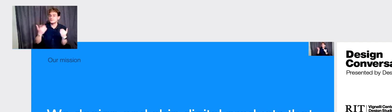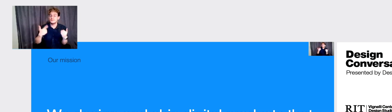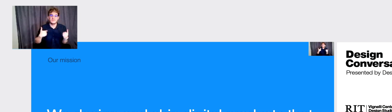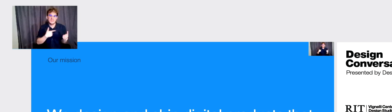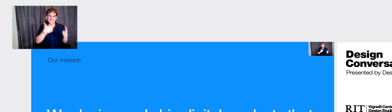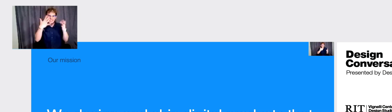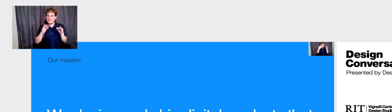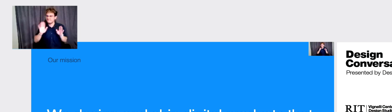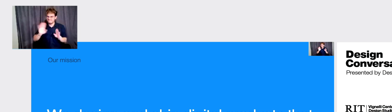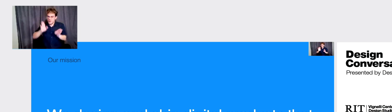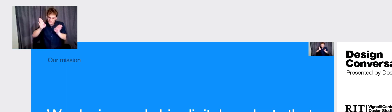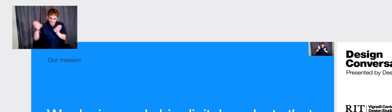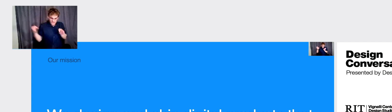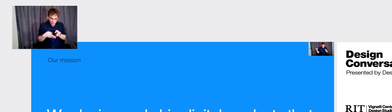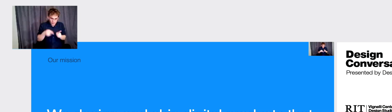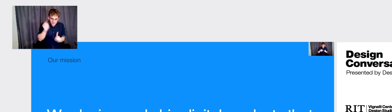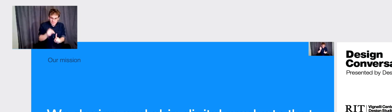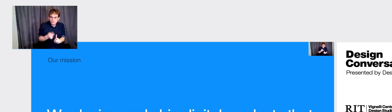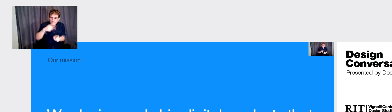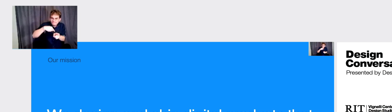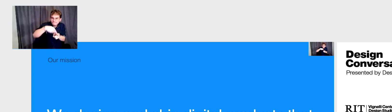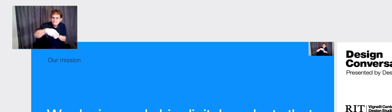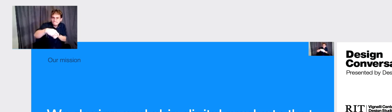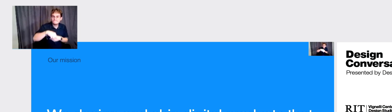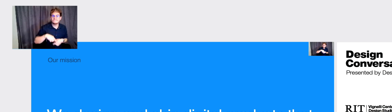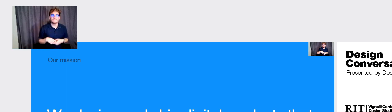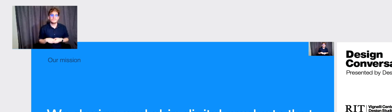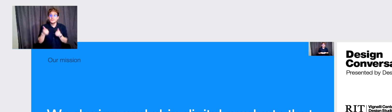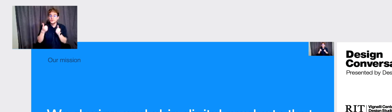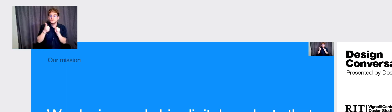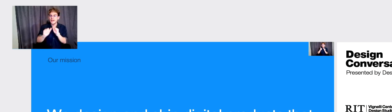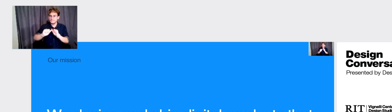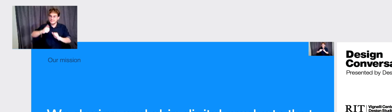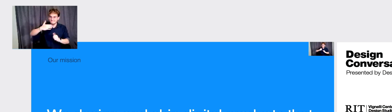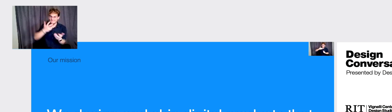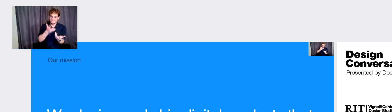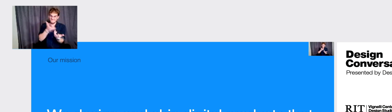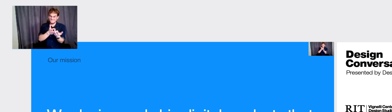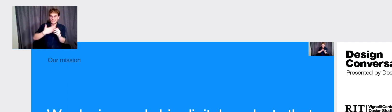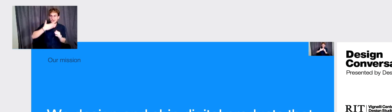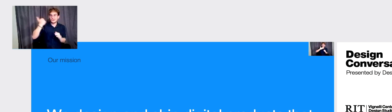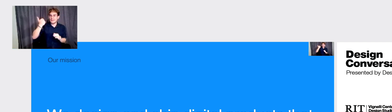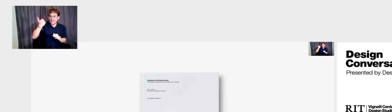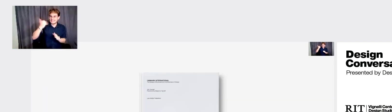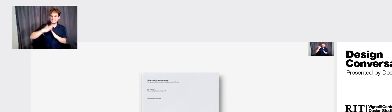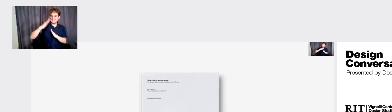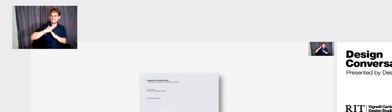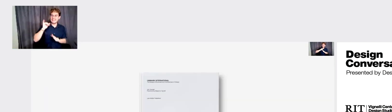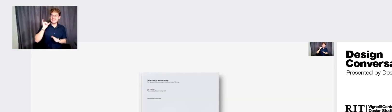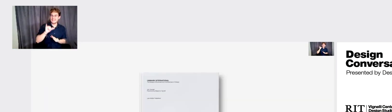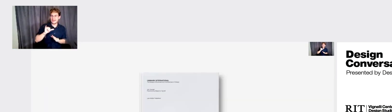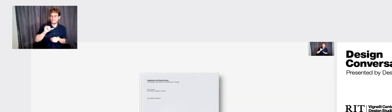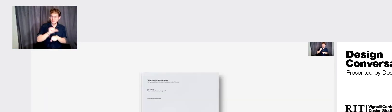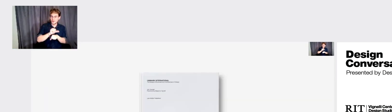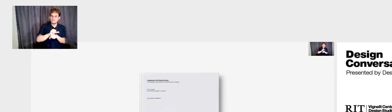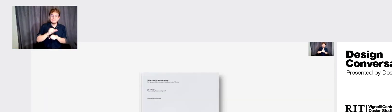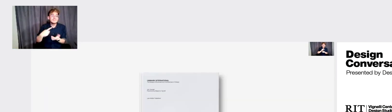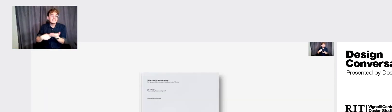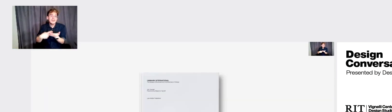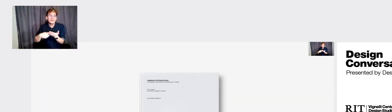focus in one thing and try to be really good at that. And it's interesting, you know, talking about